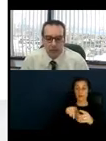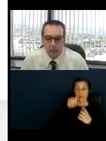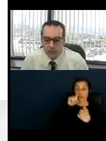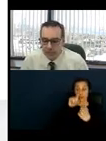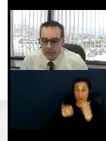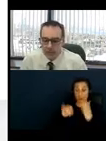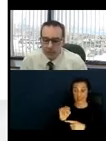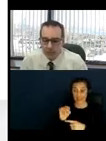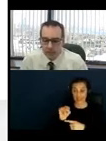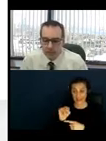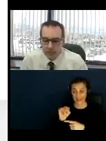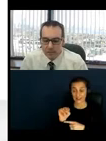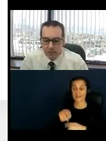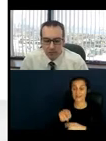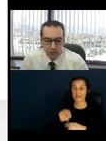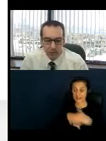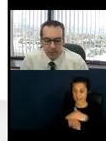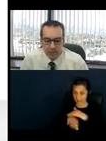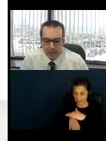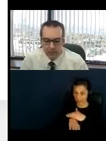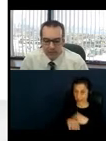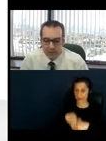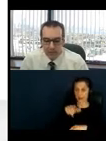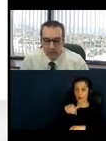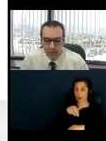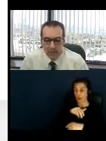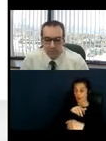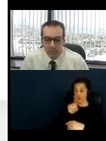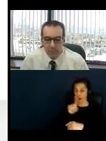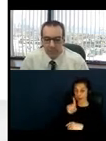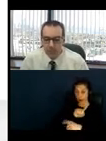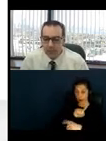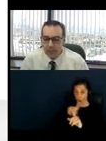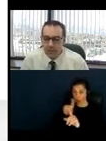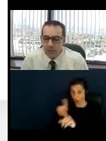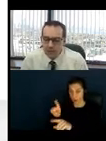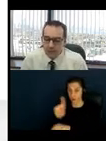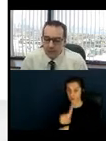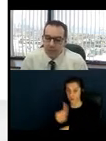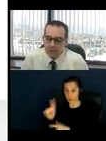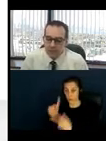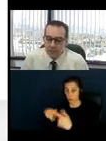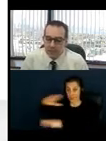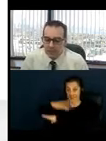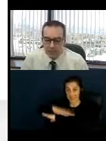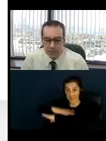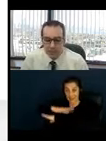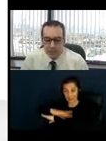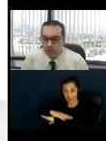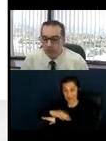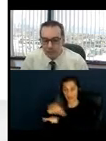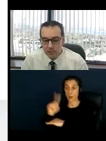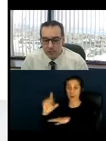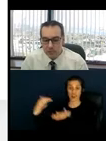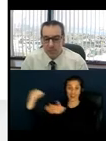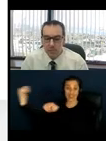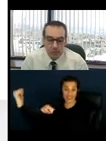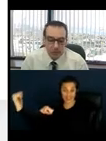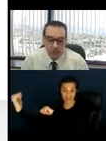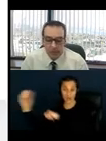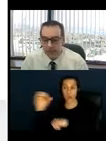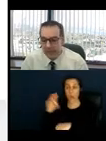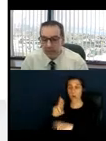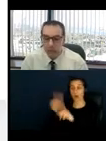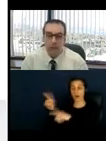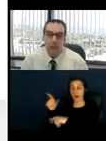the routes to the tables, a route to exit, as well as any other elements on site, such as the routes to the restrooms, the